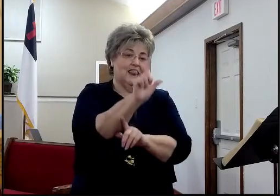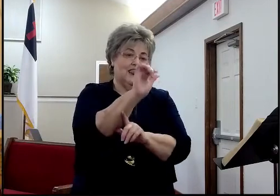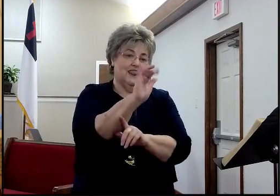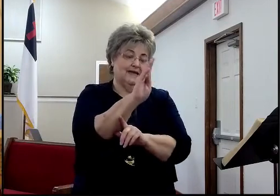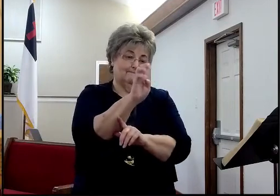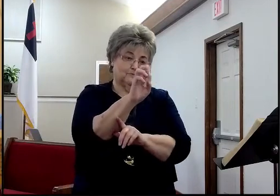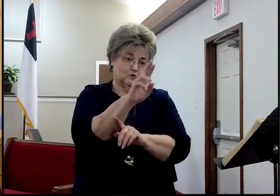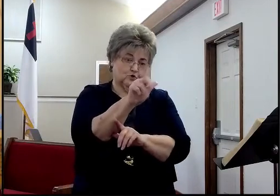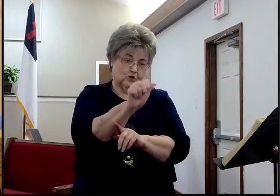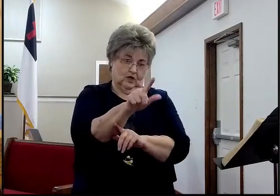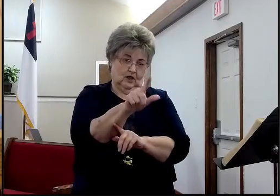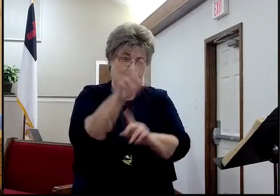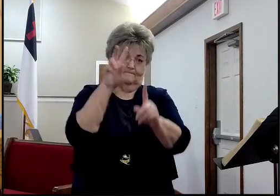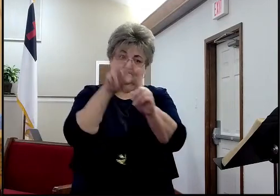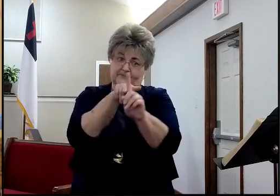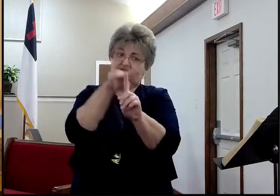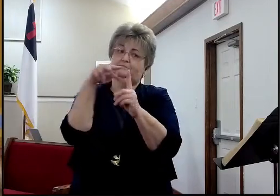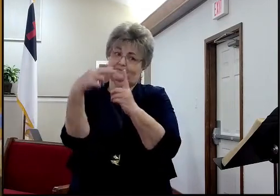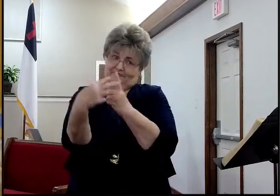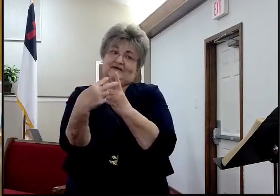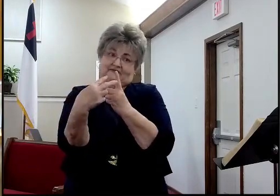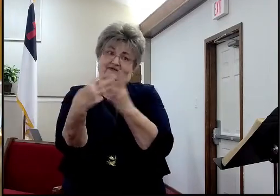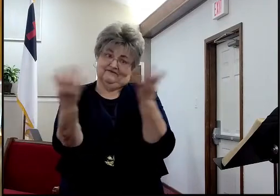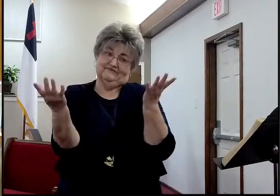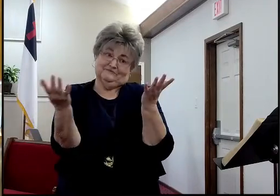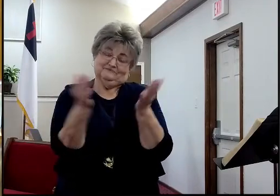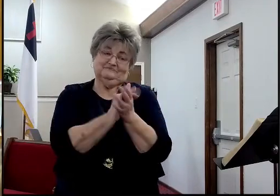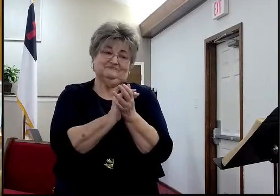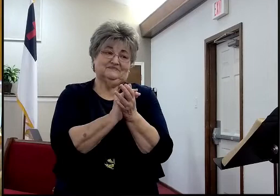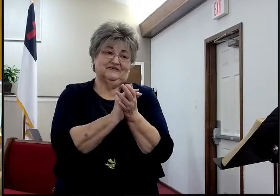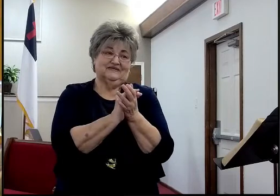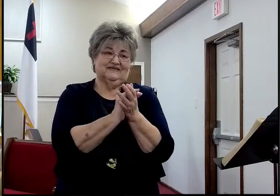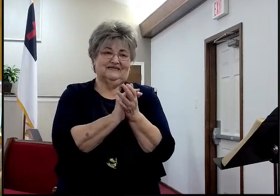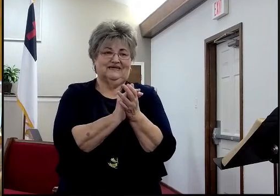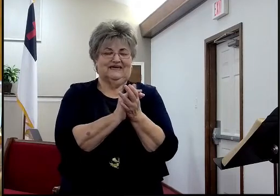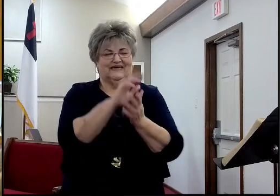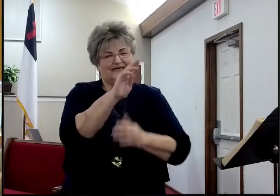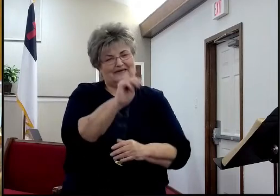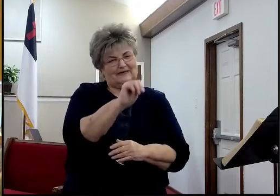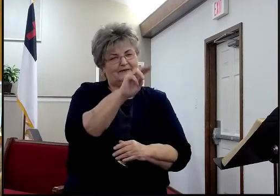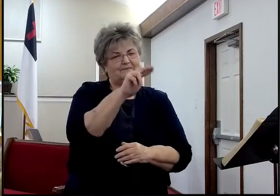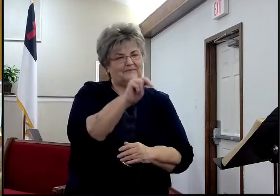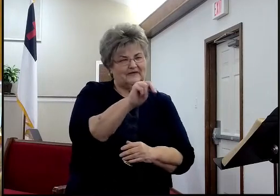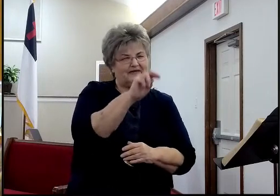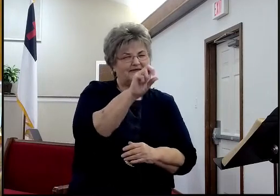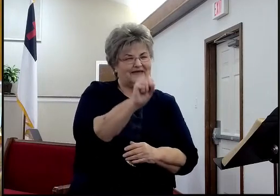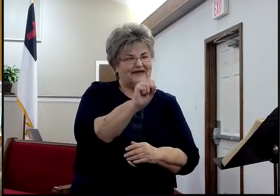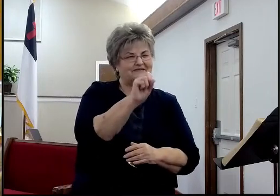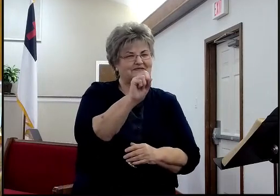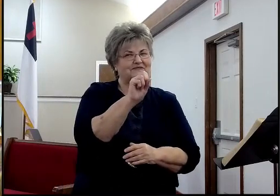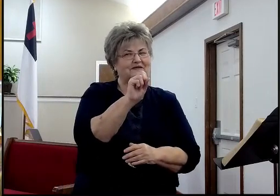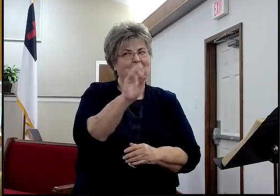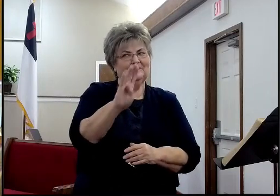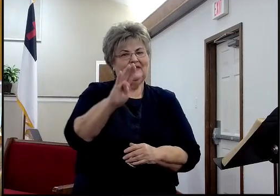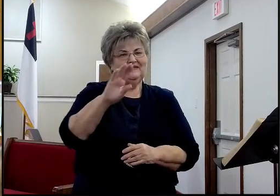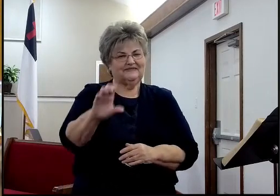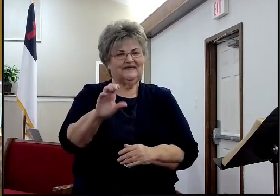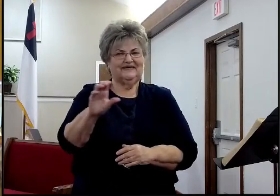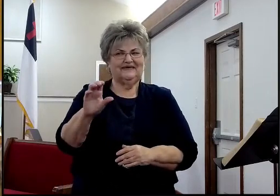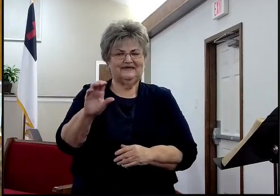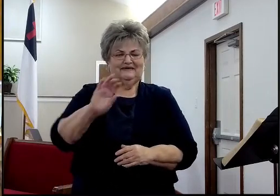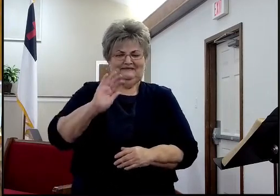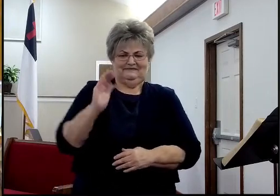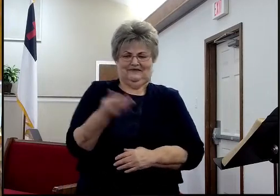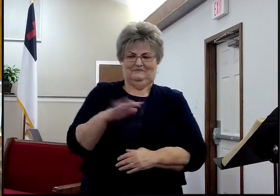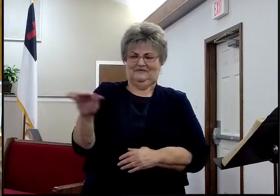especially on 9-11, of all days, it's MSNBC, it's not even like, it's a foreign, it's an American news company, you know, like, really,